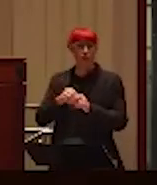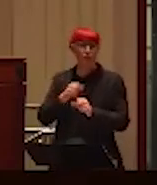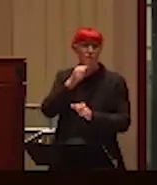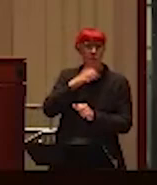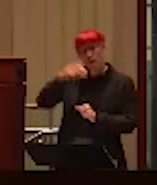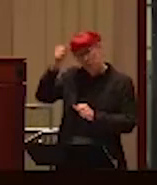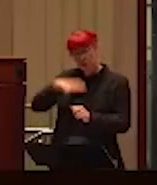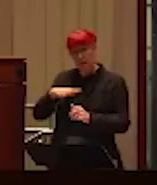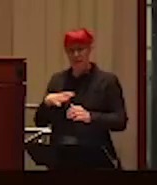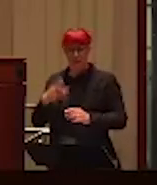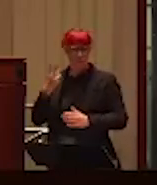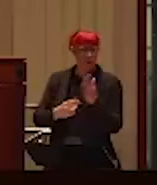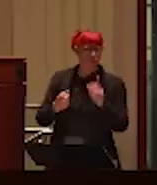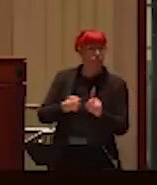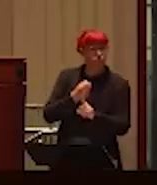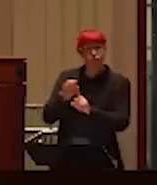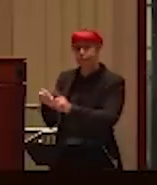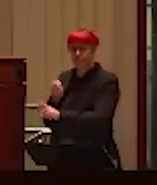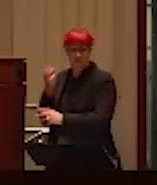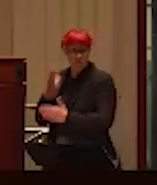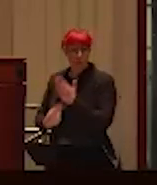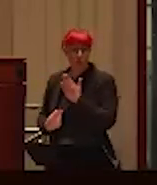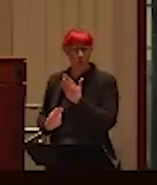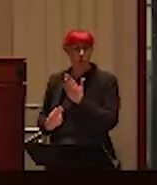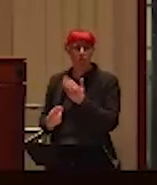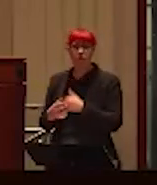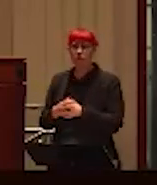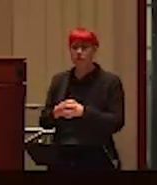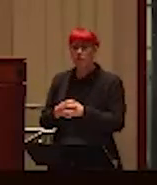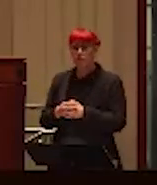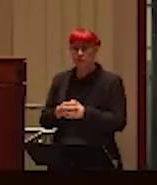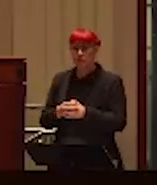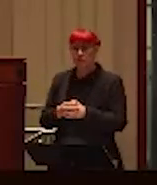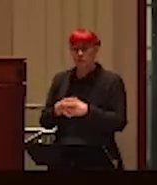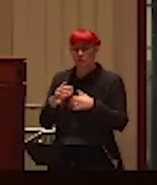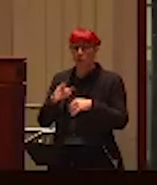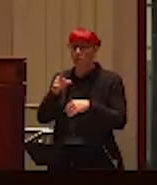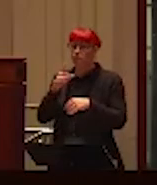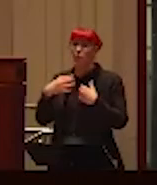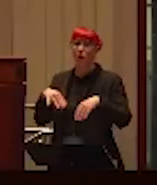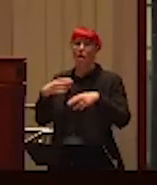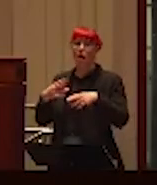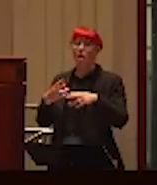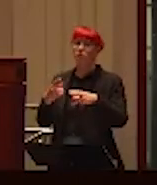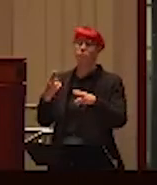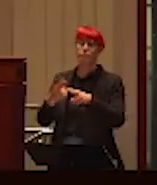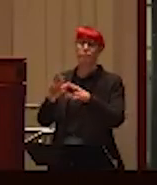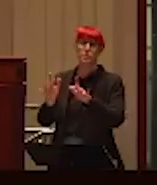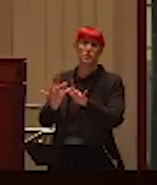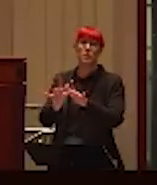about, or mutual. Um, he's been, he's very big in the field, huge reputation,